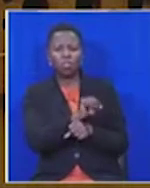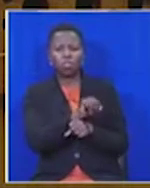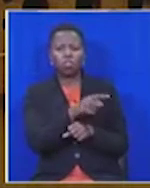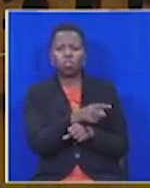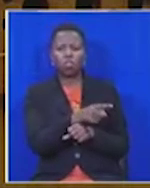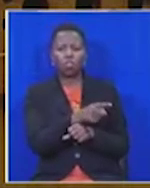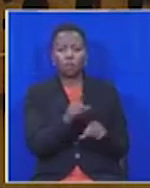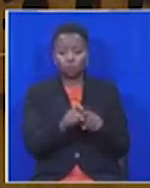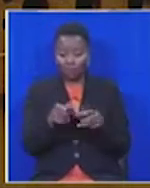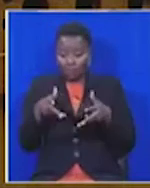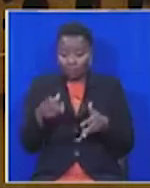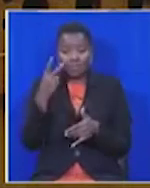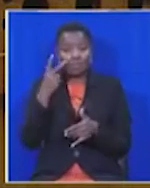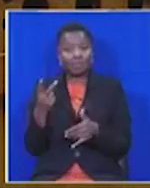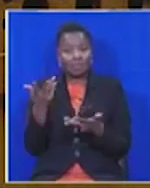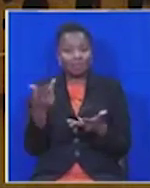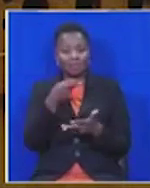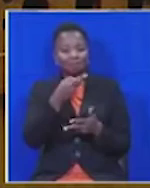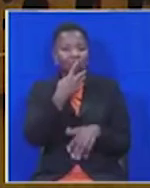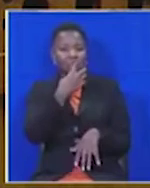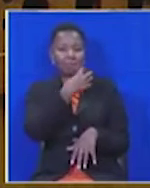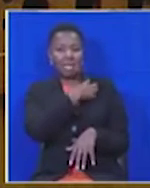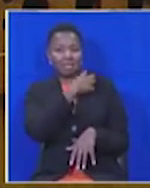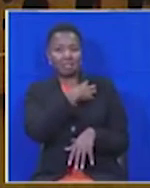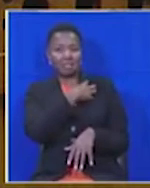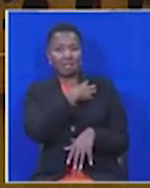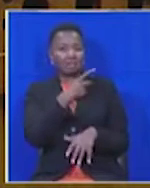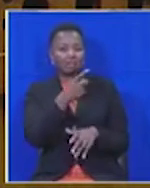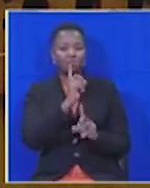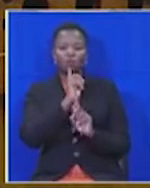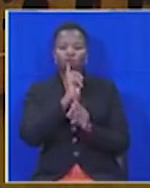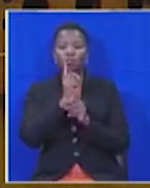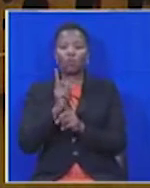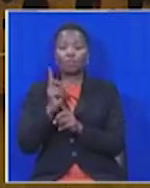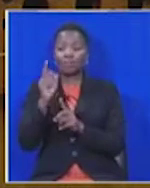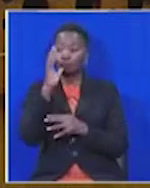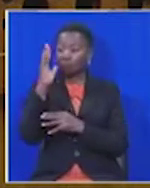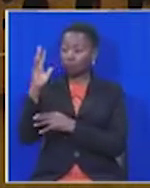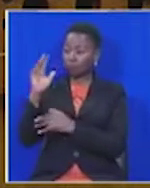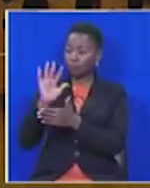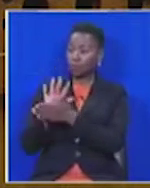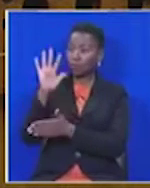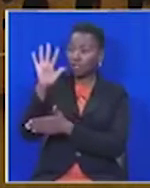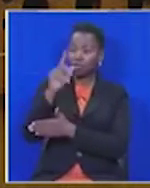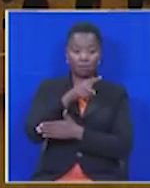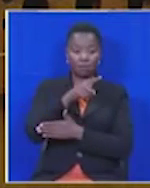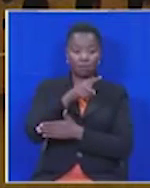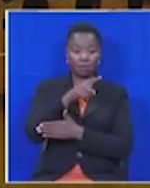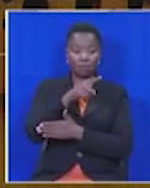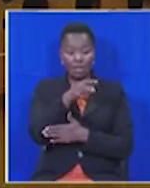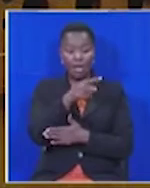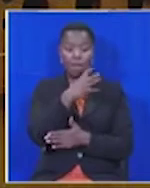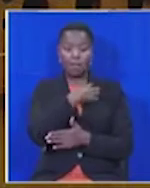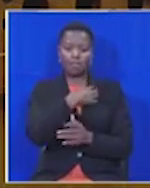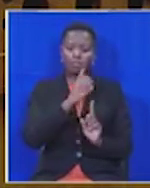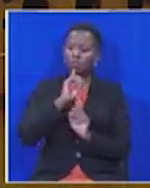Today is a classic example. We found that when ministerial statements, 15 statements were made by members of this House,